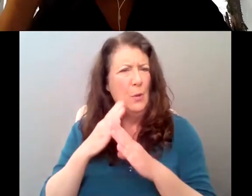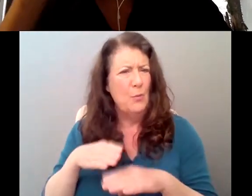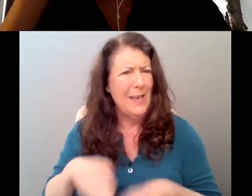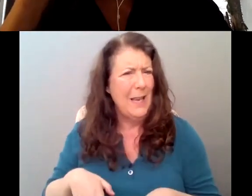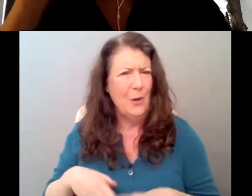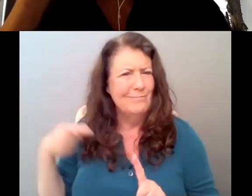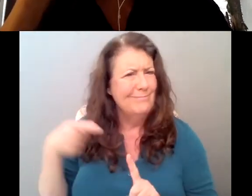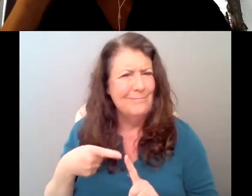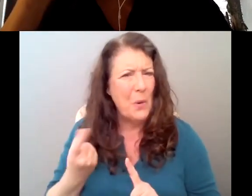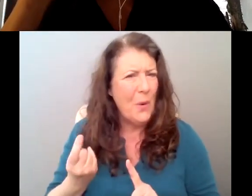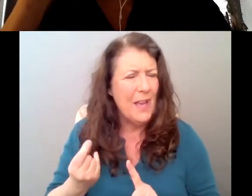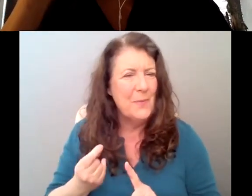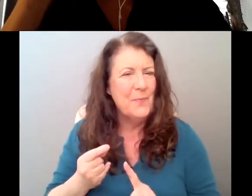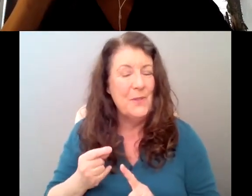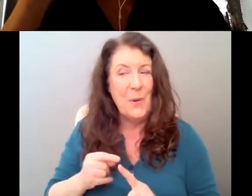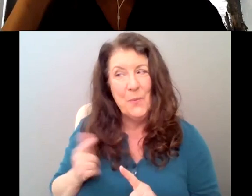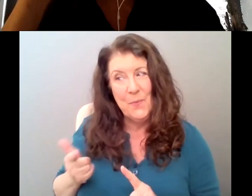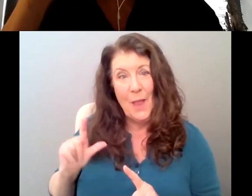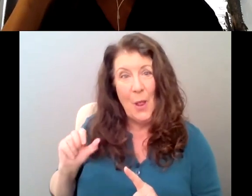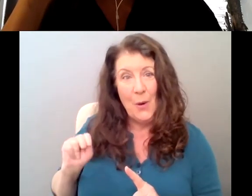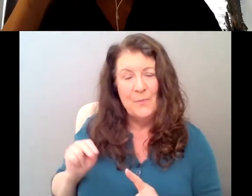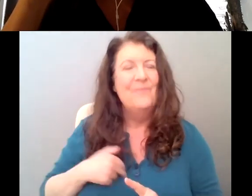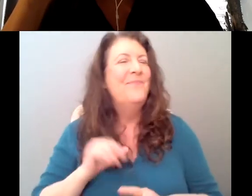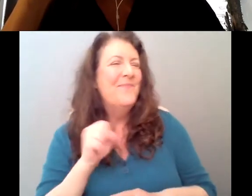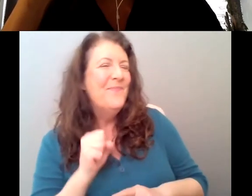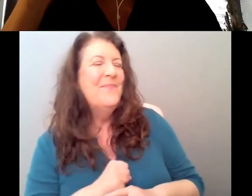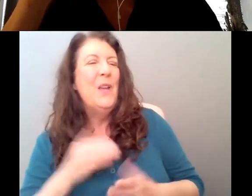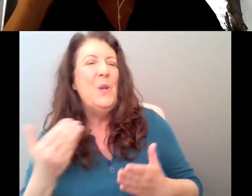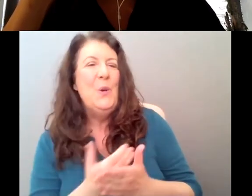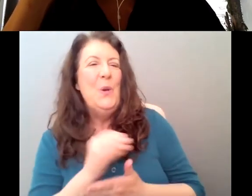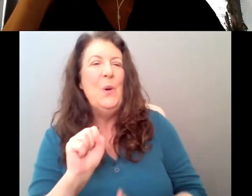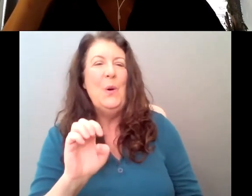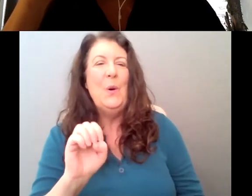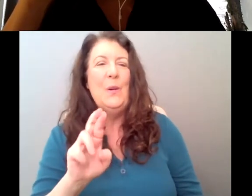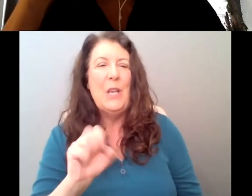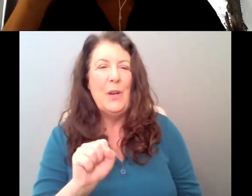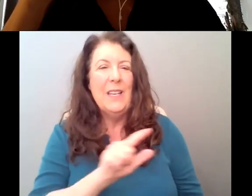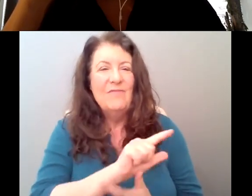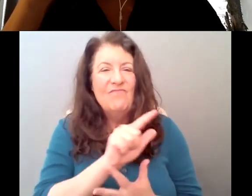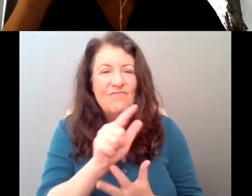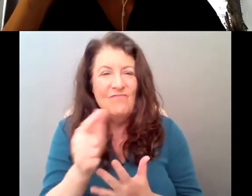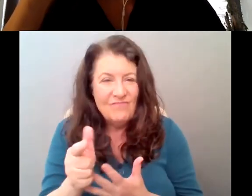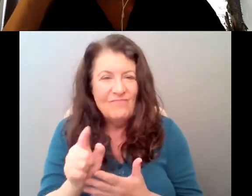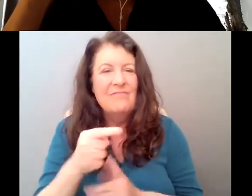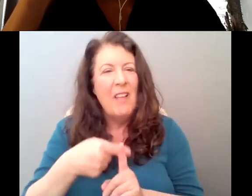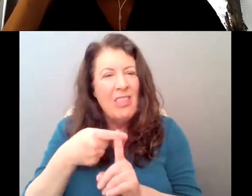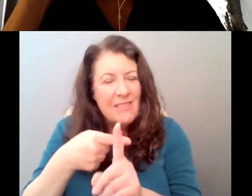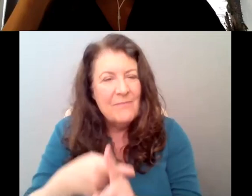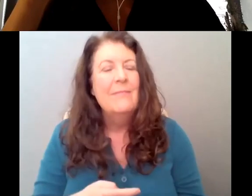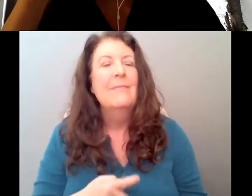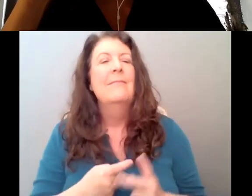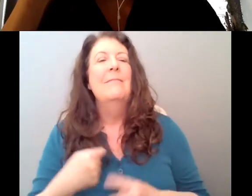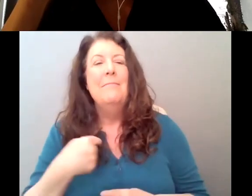it. this is a new series in which Javier and I will sit down virtually with a writer, producer, showrunner, and we will